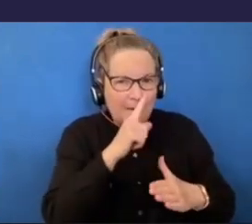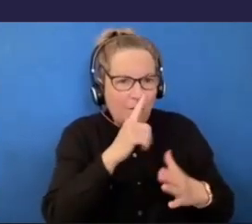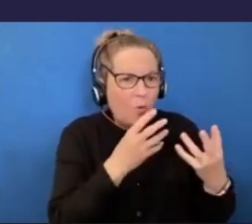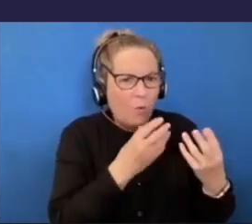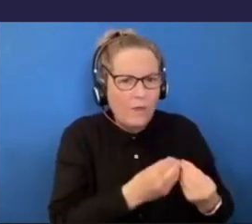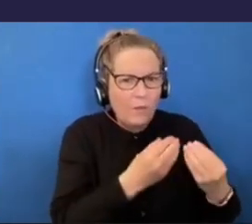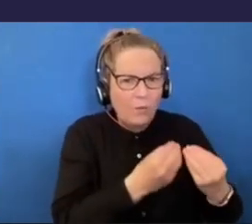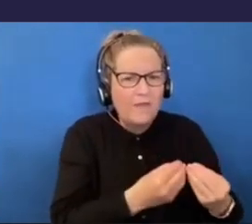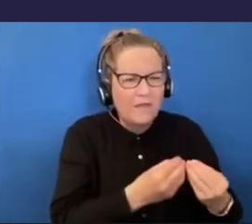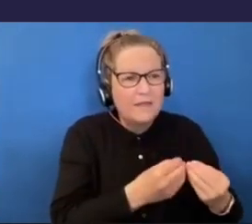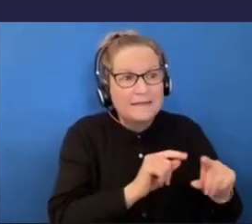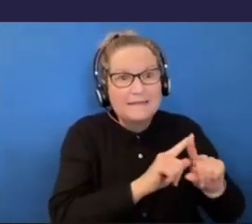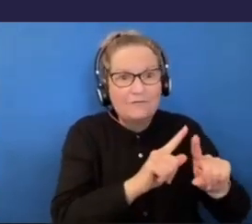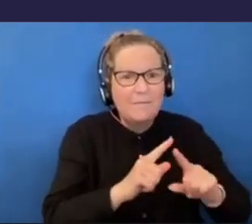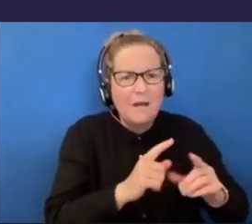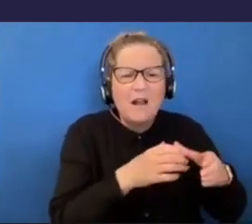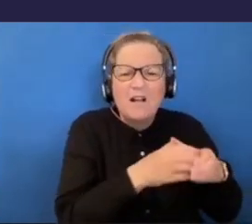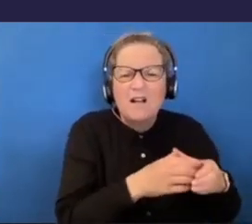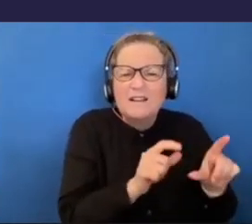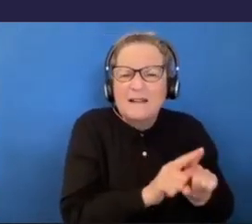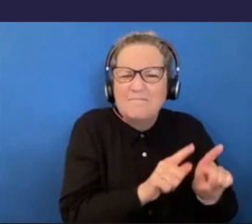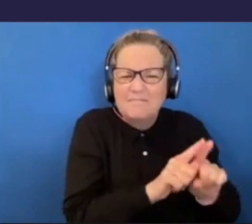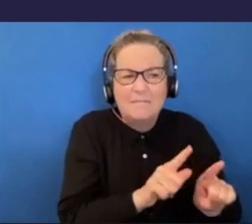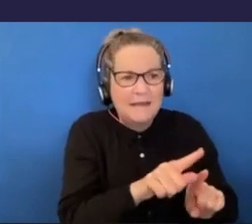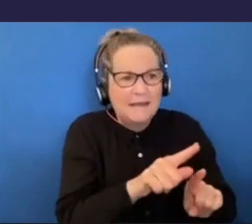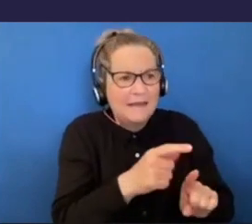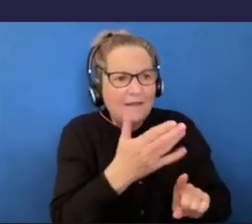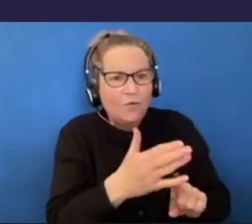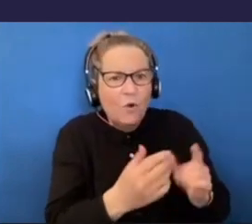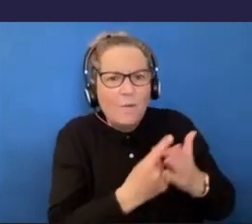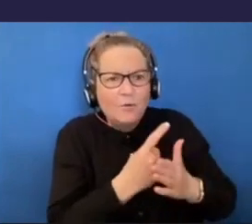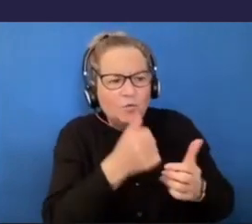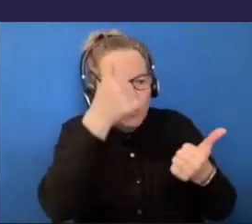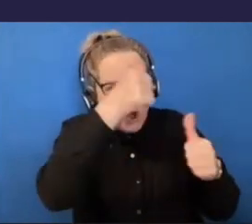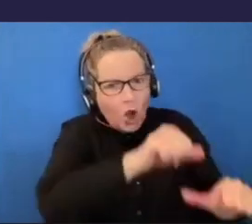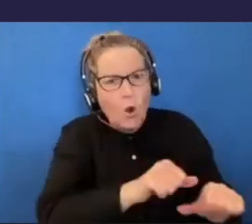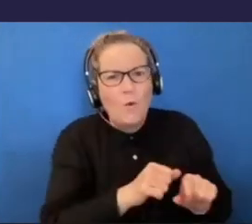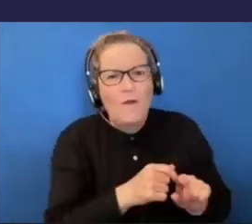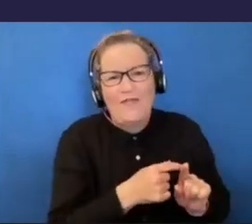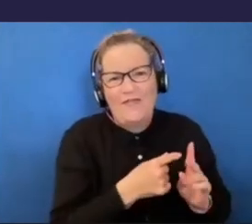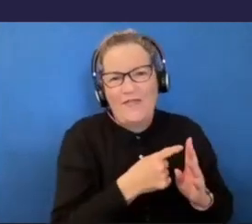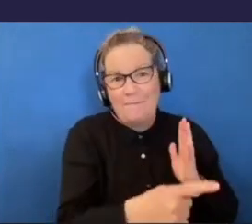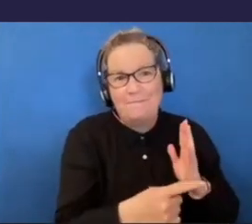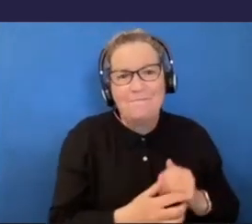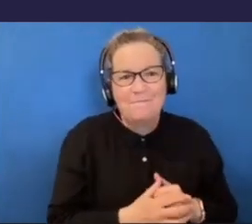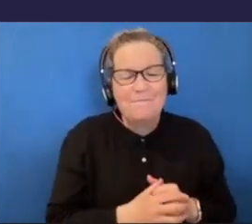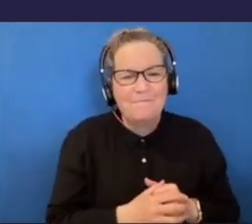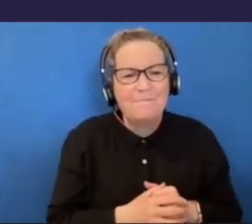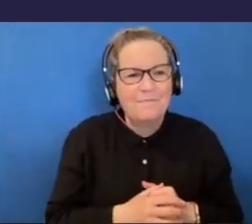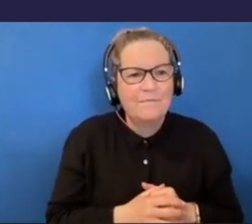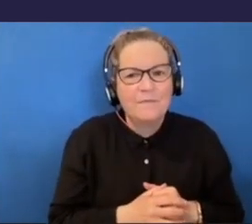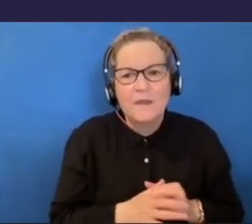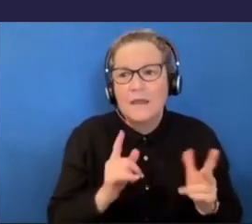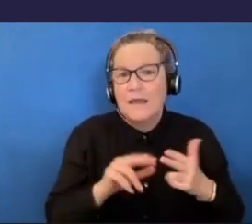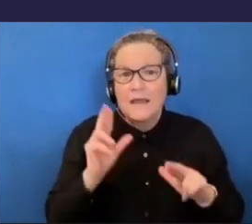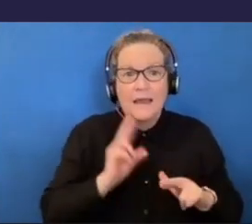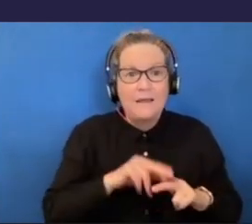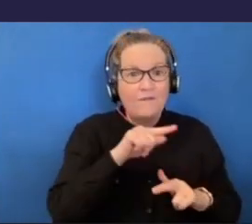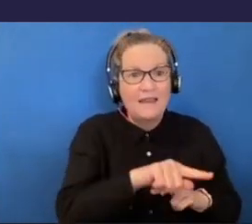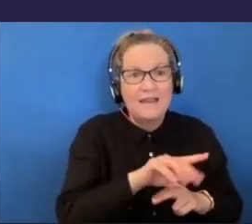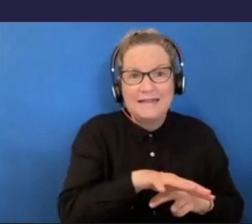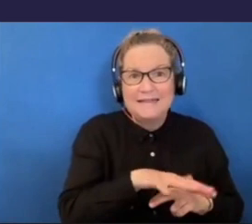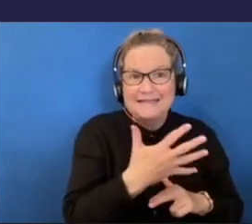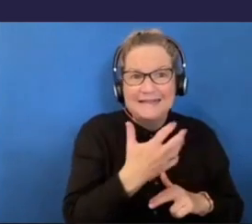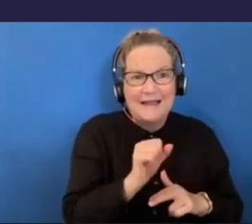opportunity to like, get to know people, um, a bit better as opposed to if Jake didn't have like a core